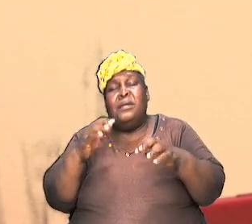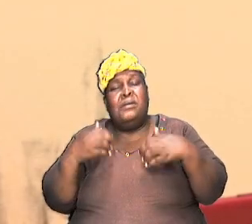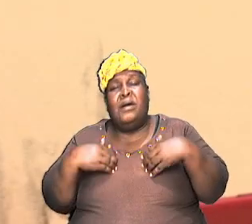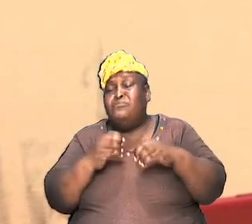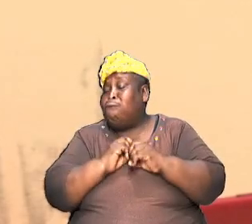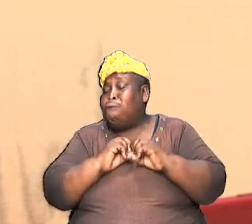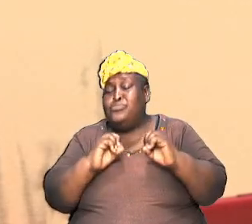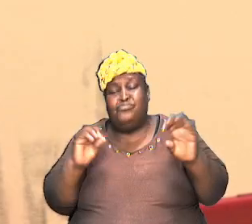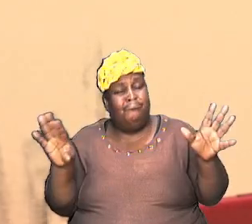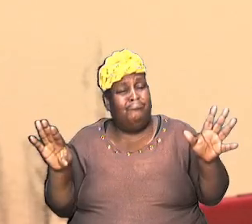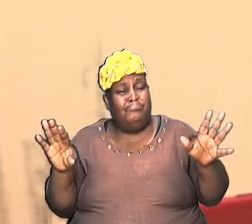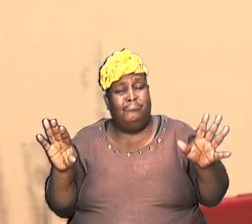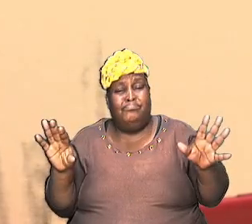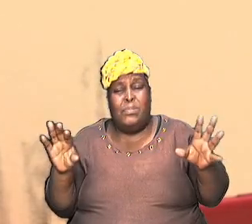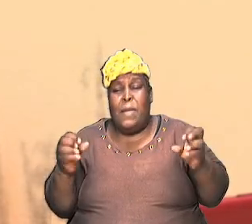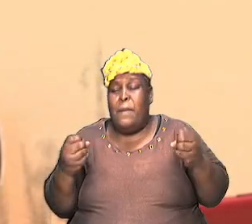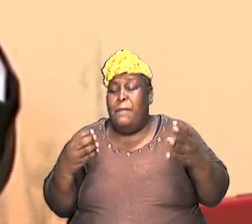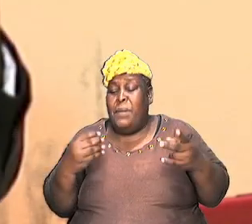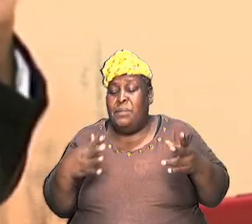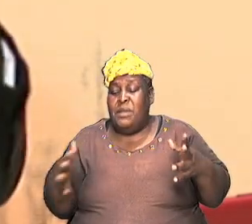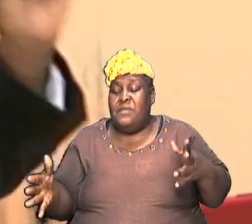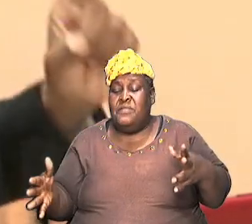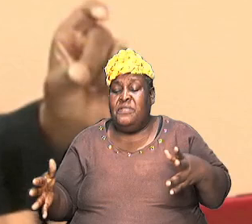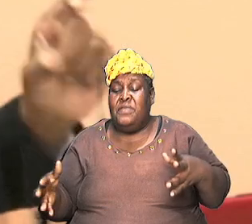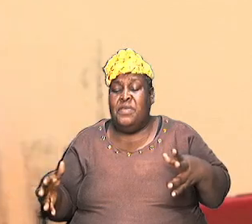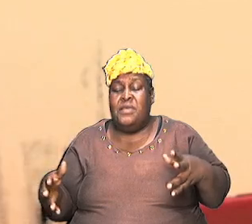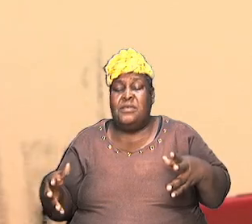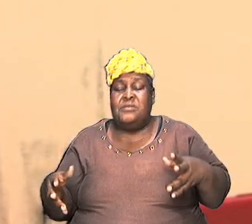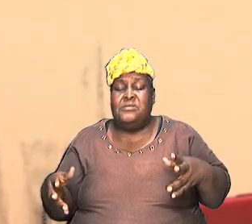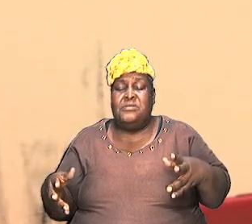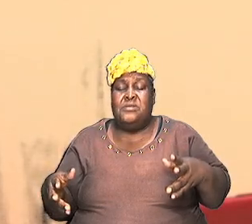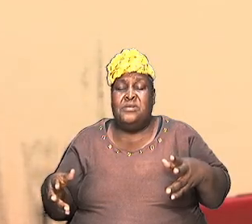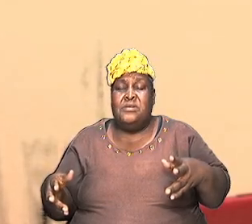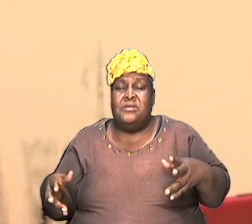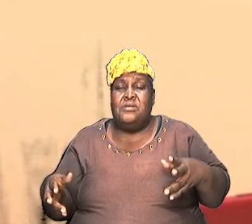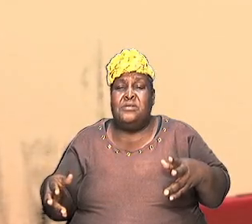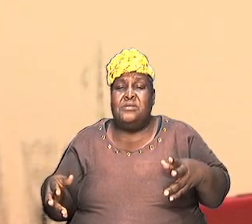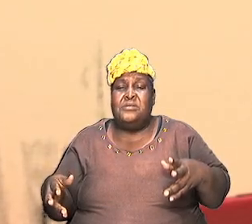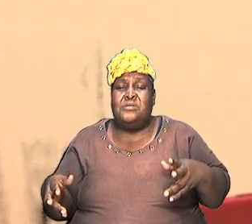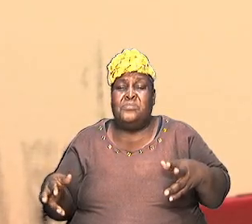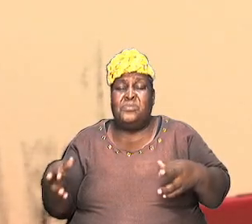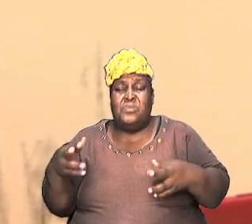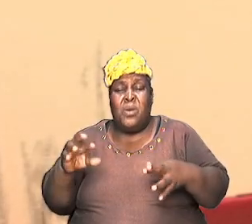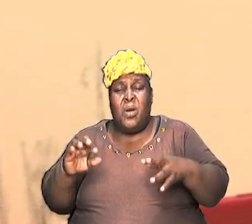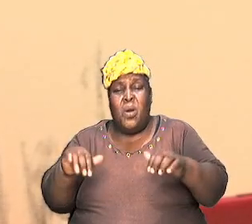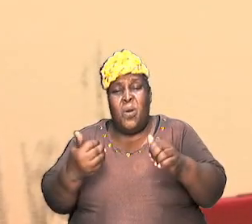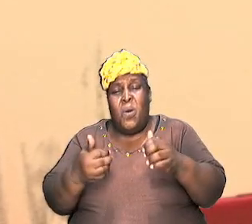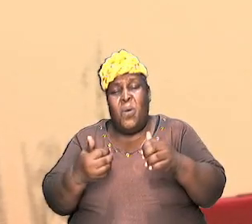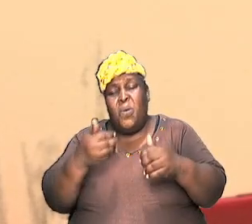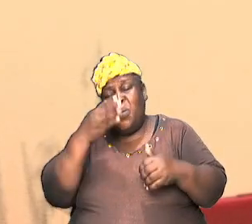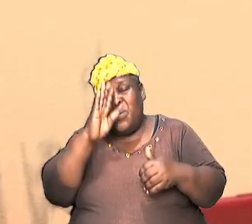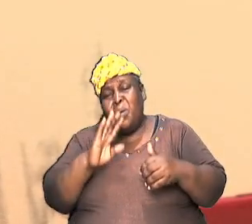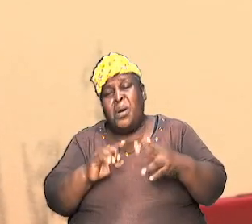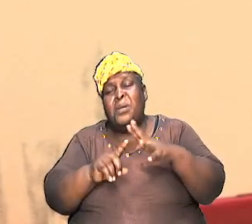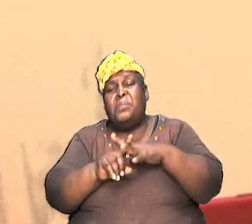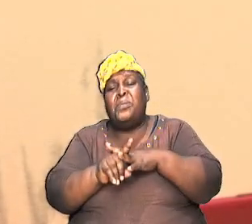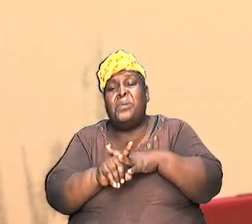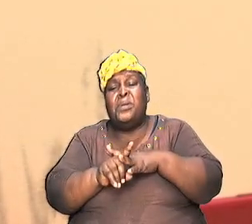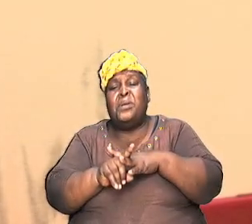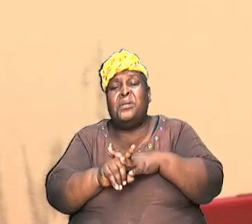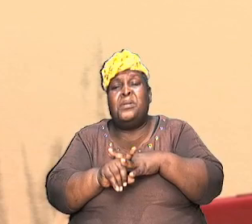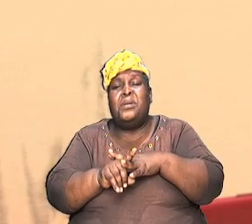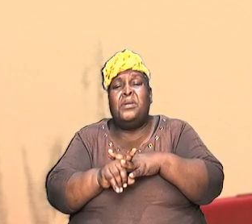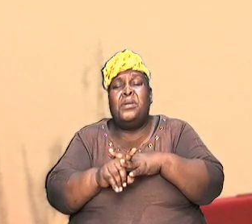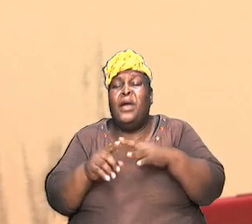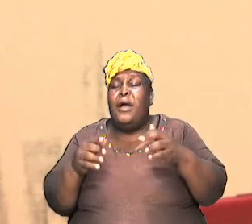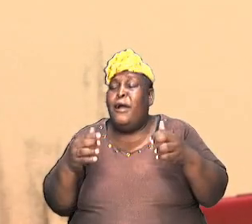things as it relates to that we will never understand. And so we're not going to try to give the impression